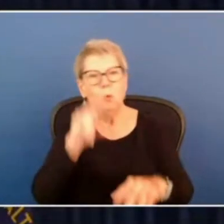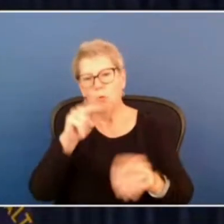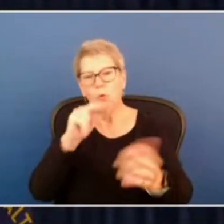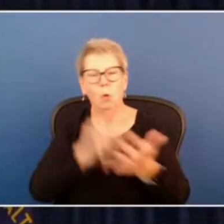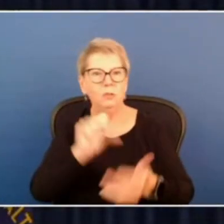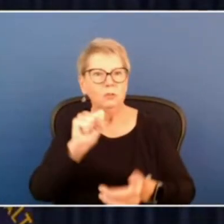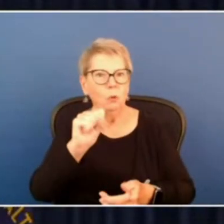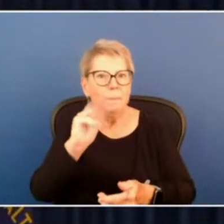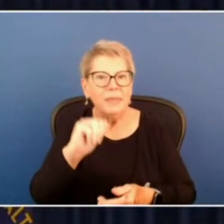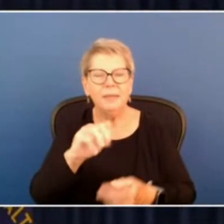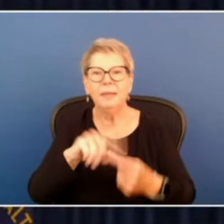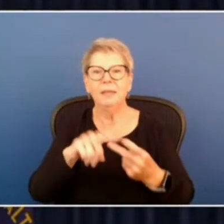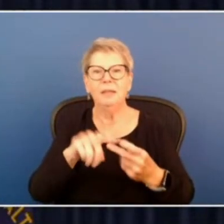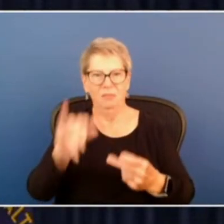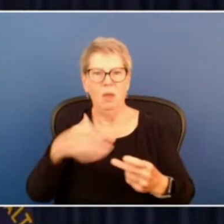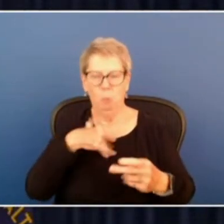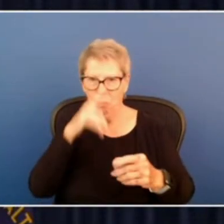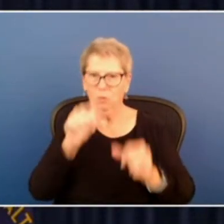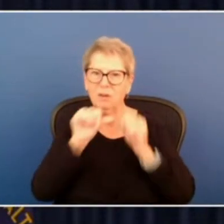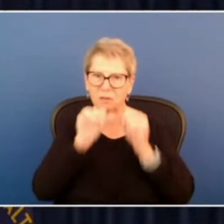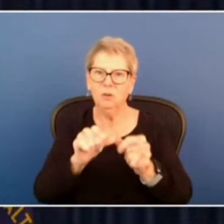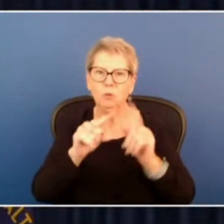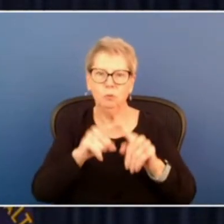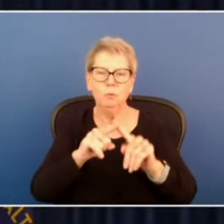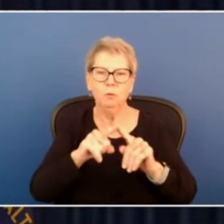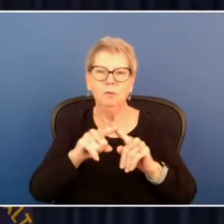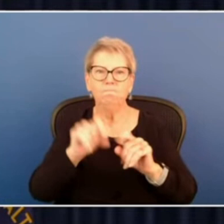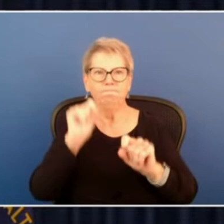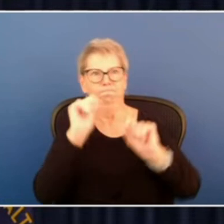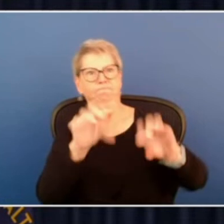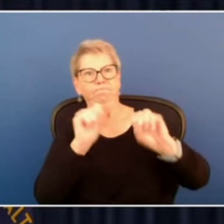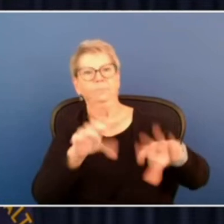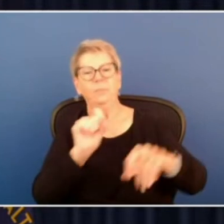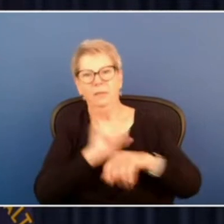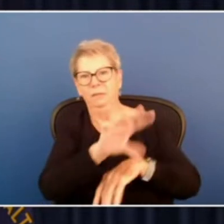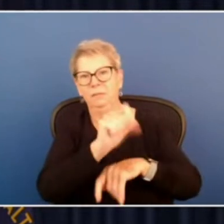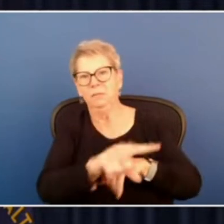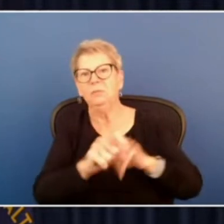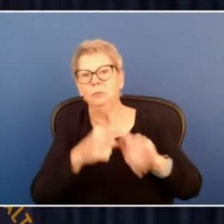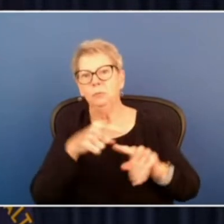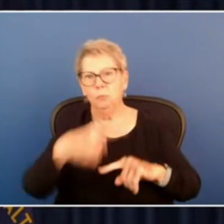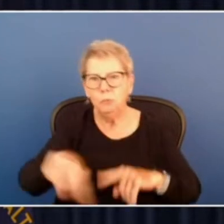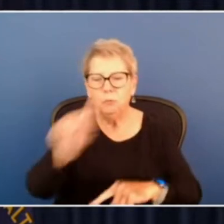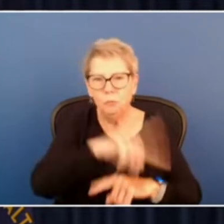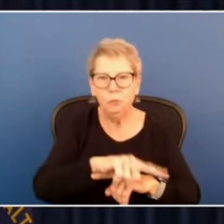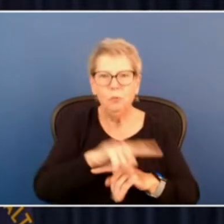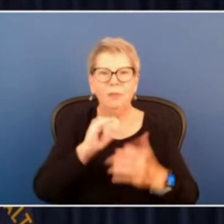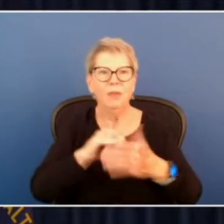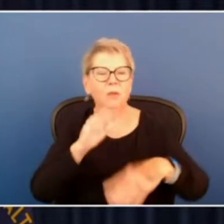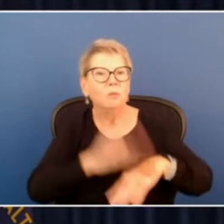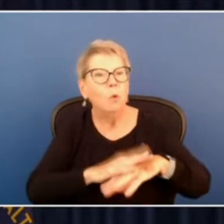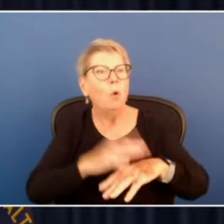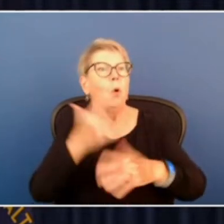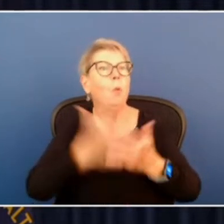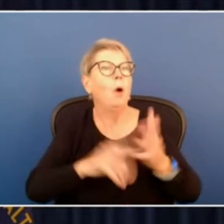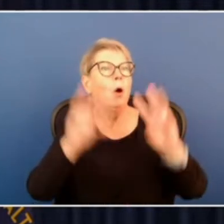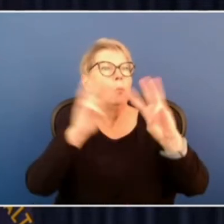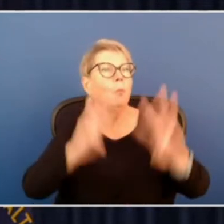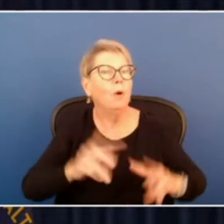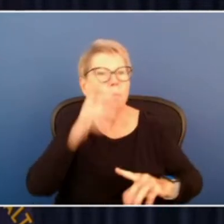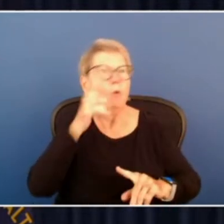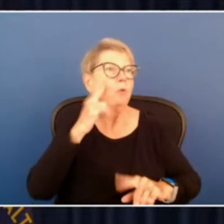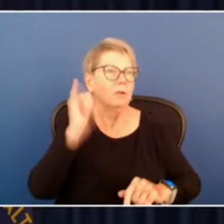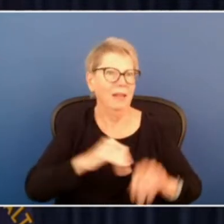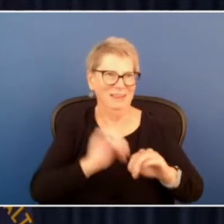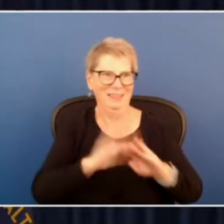management will continue to push out forecasts, certainly over the next 48 hours. In these